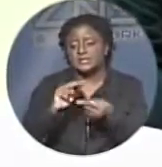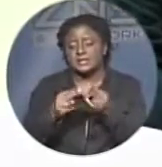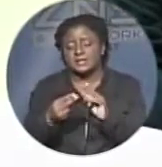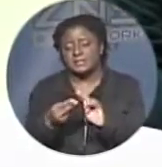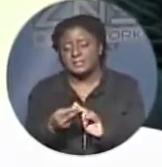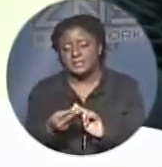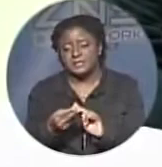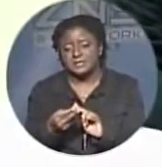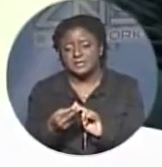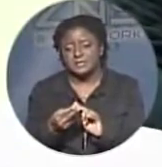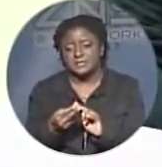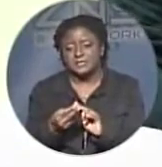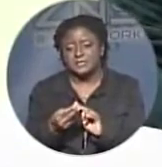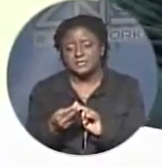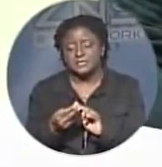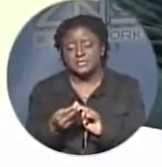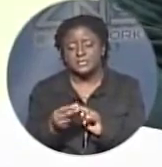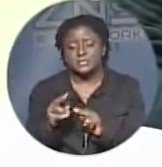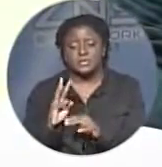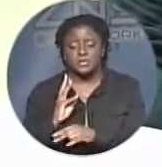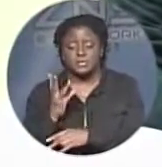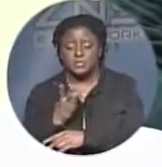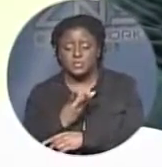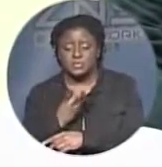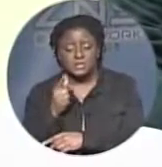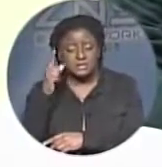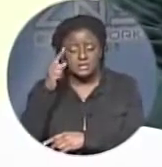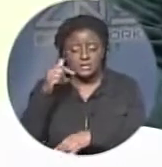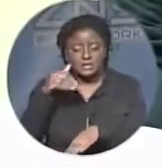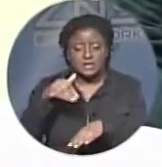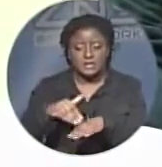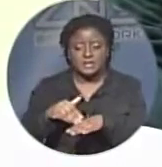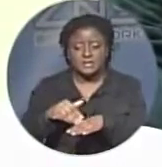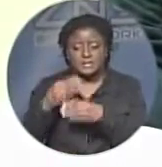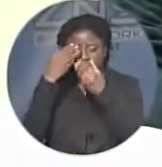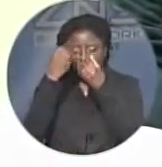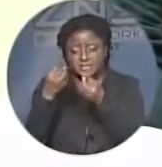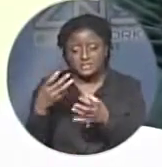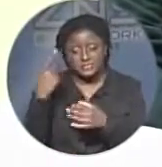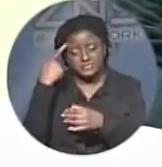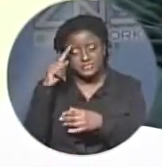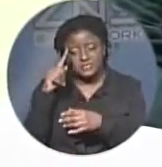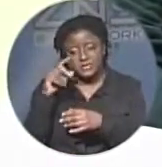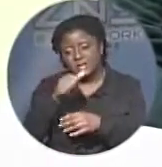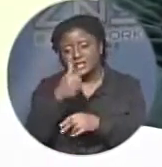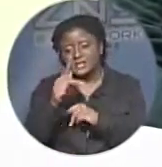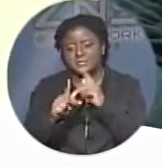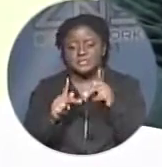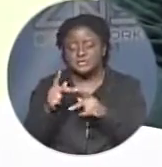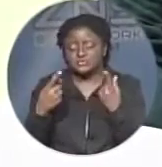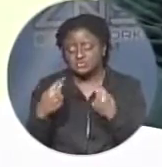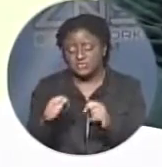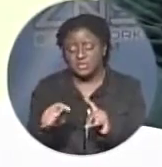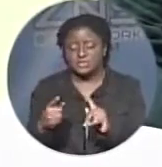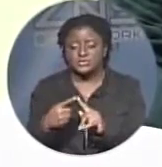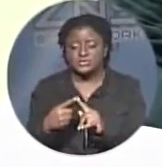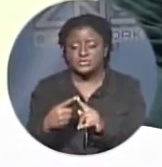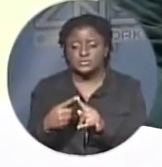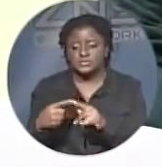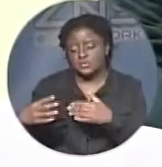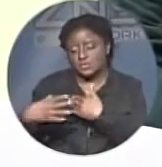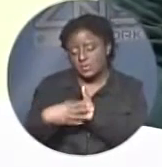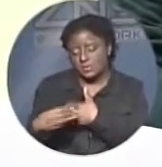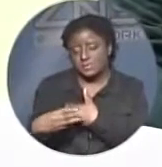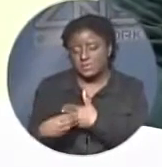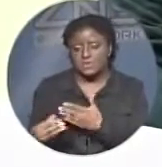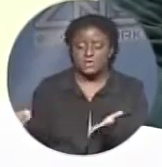we would have scrubbed the data for any duplication of NIB numbers or passport numbers. Then we would have drilled down